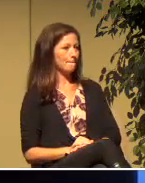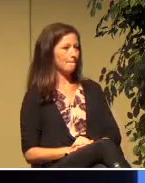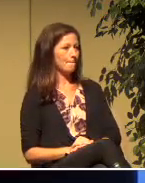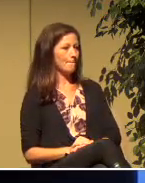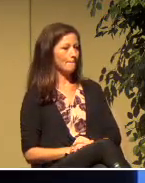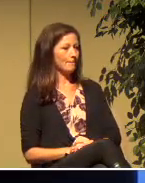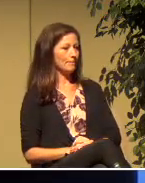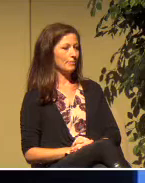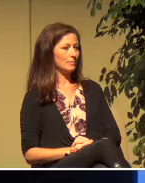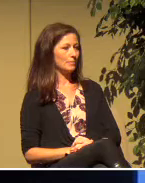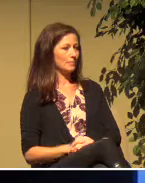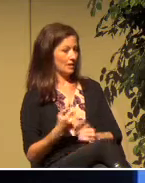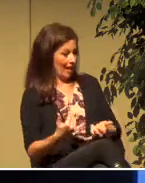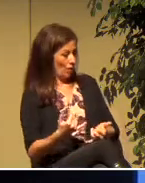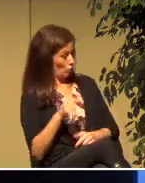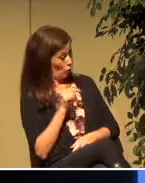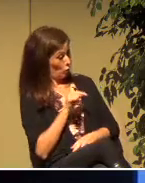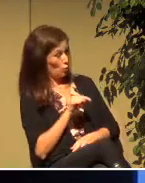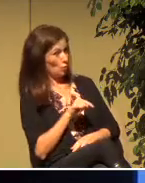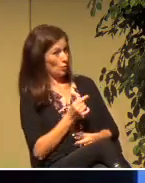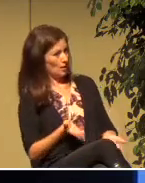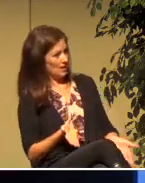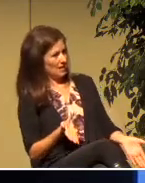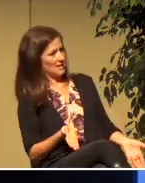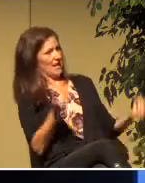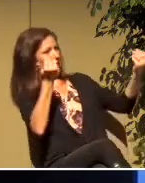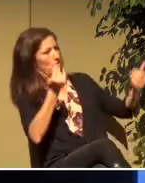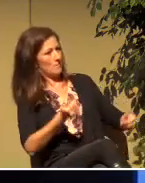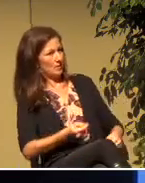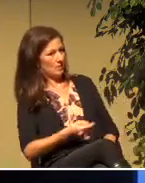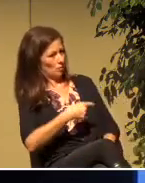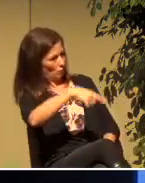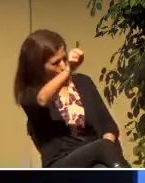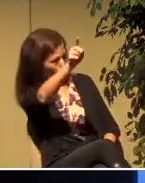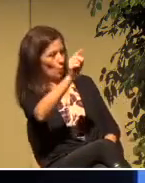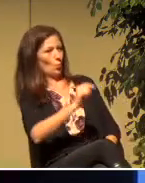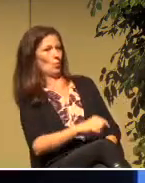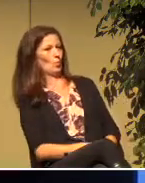Now get up and go.